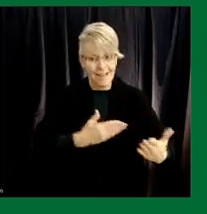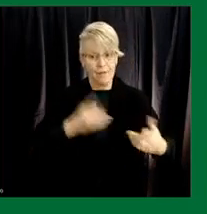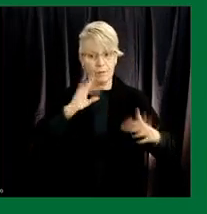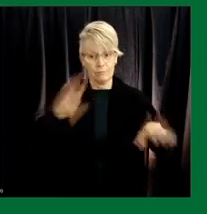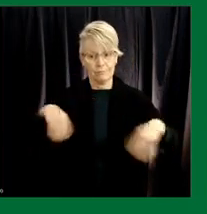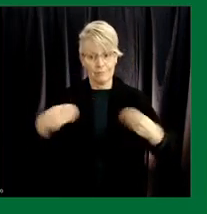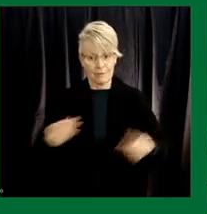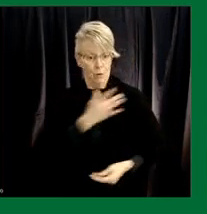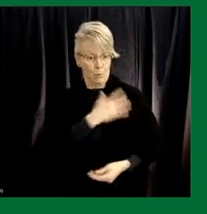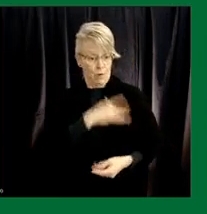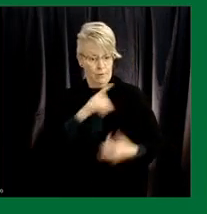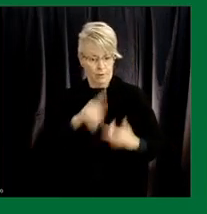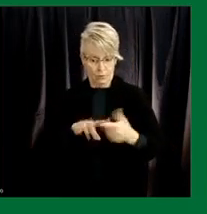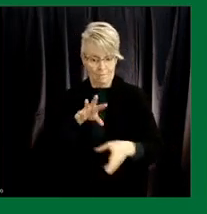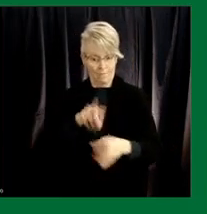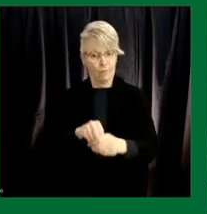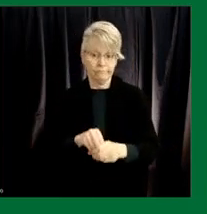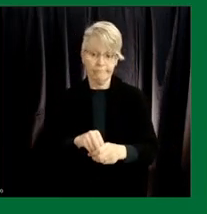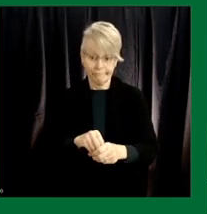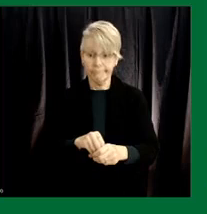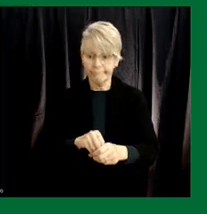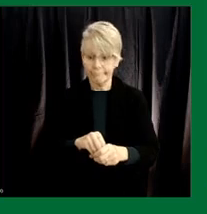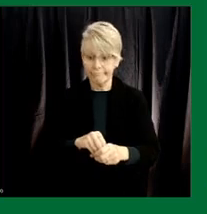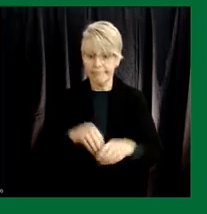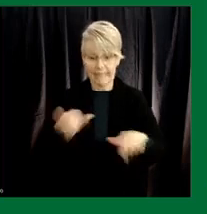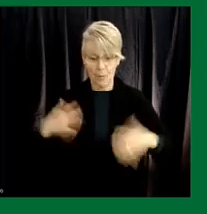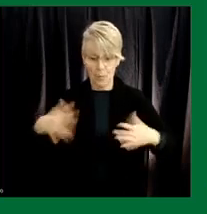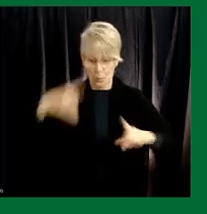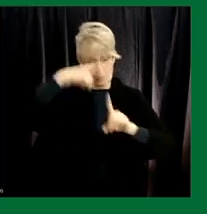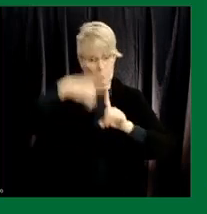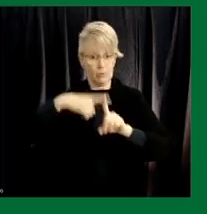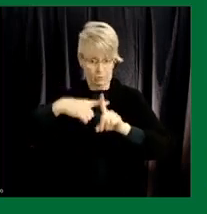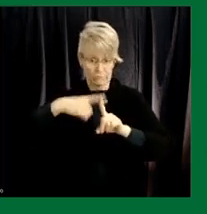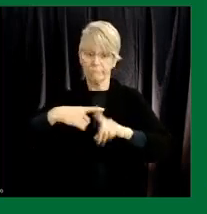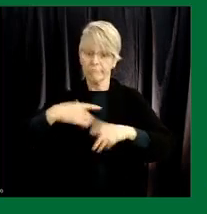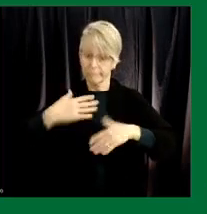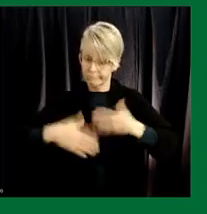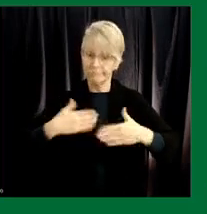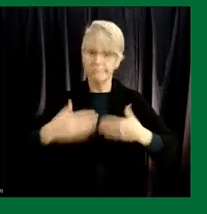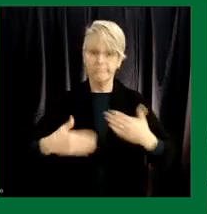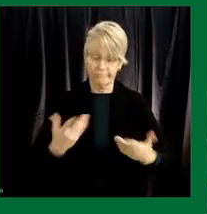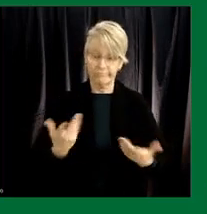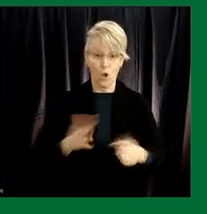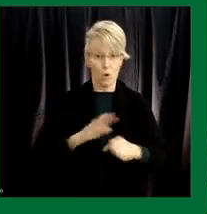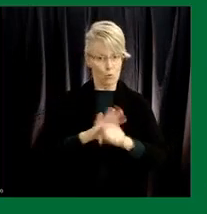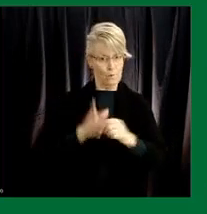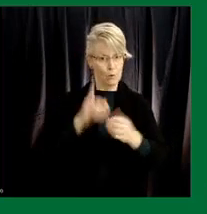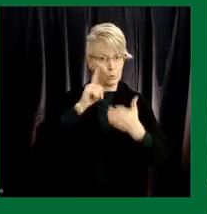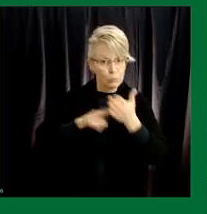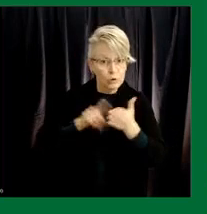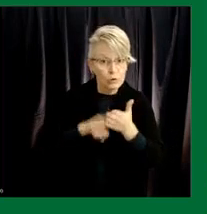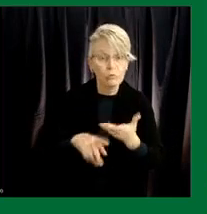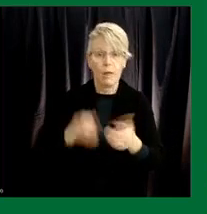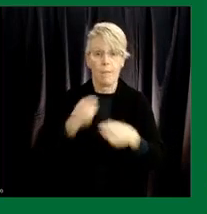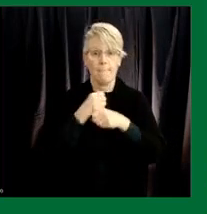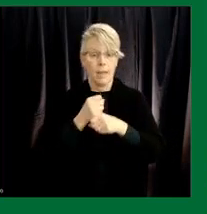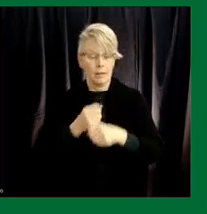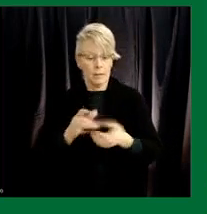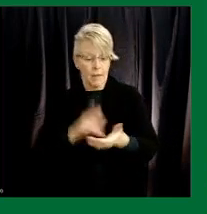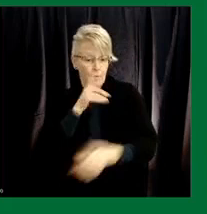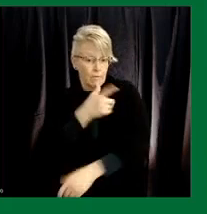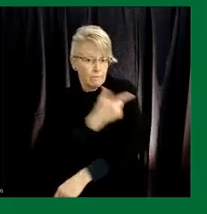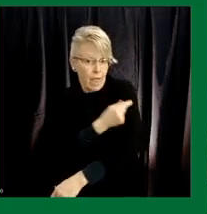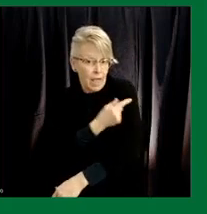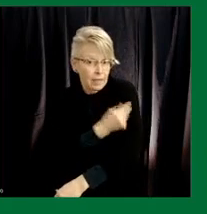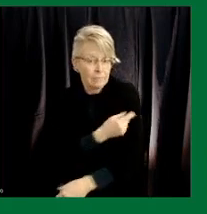the opportunity to participate this is a very positive step forward in not only covid research vaccine production but pandemic research and